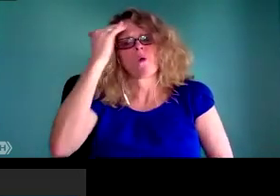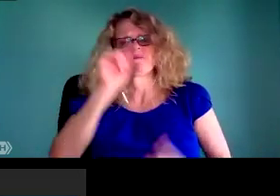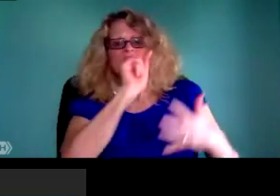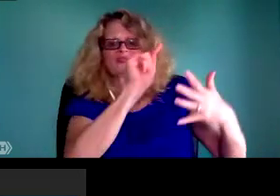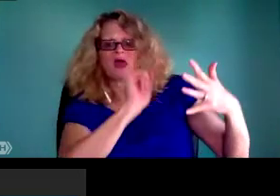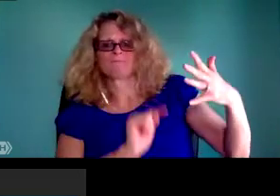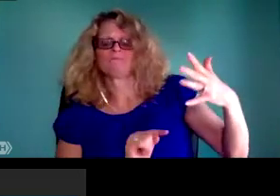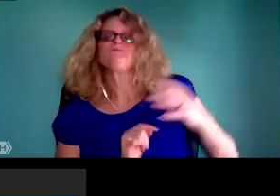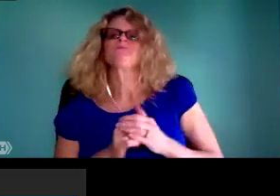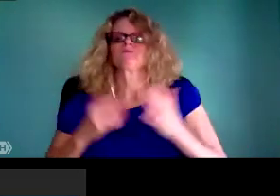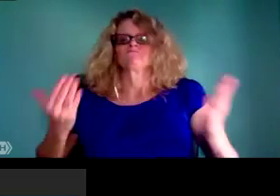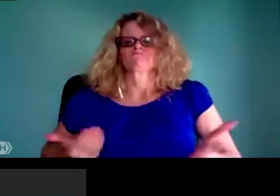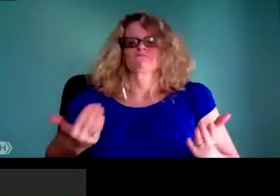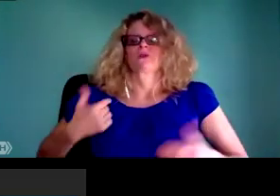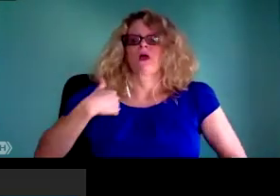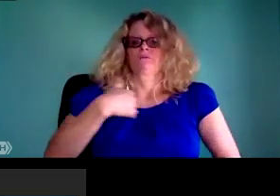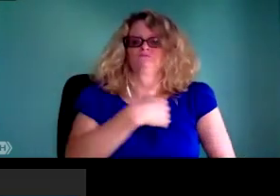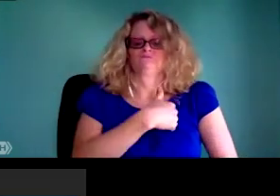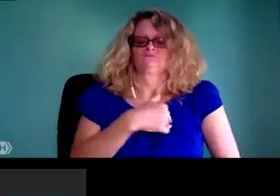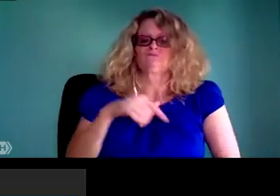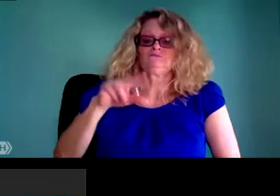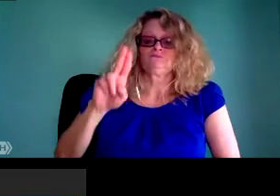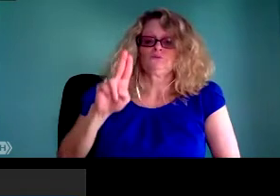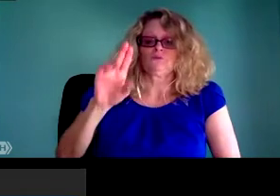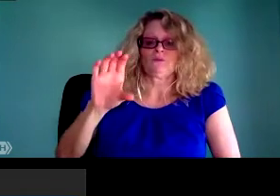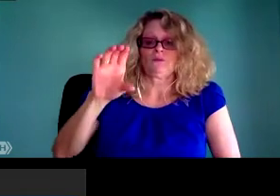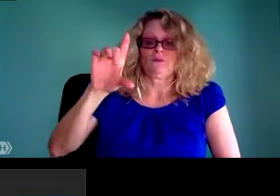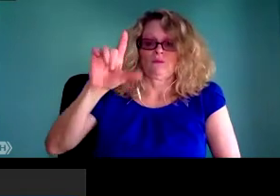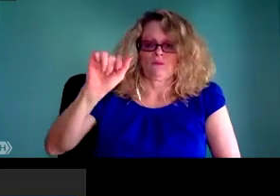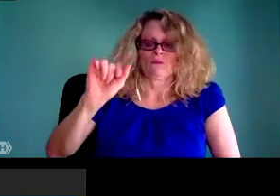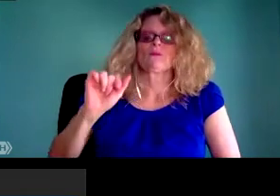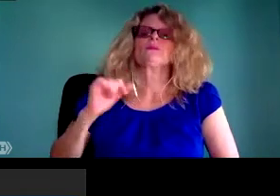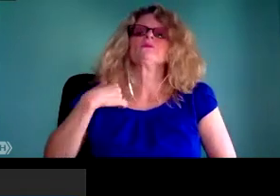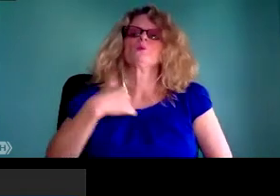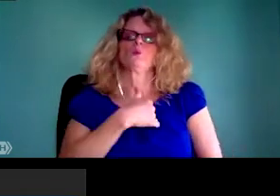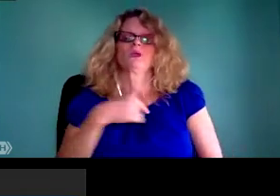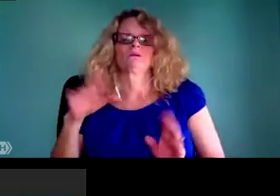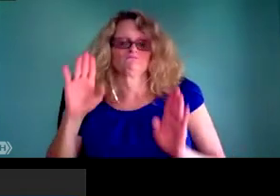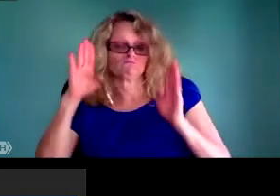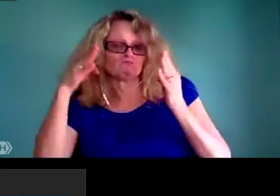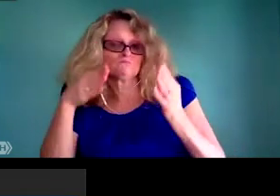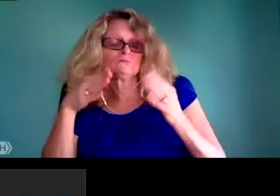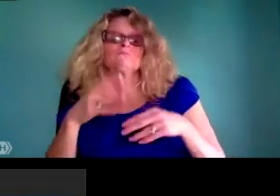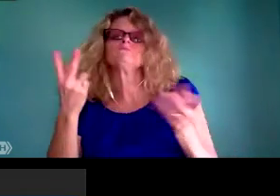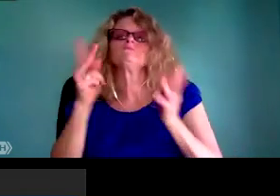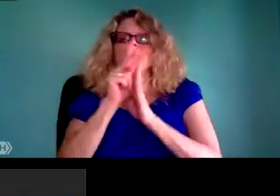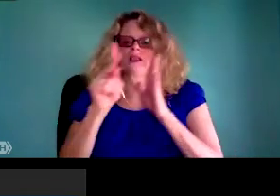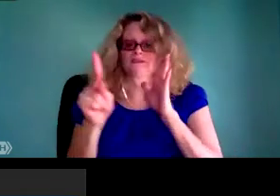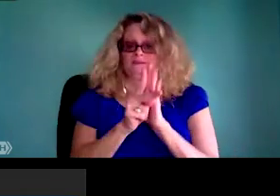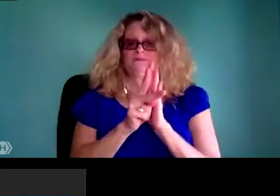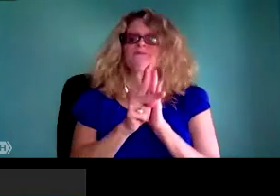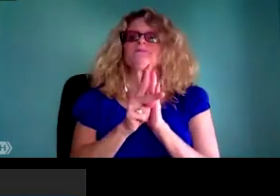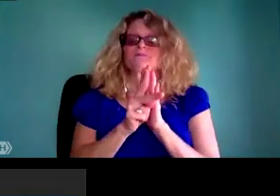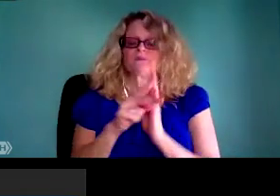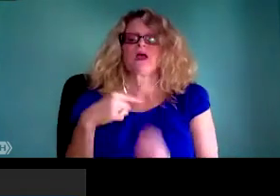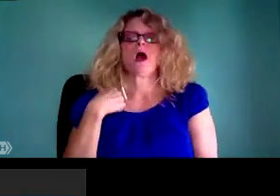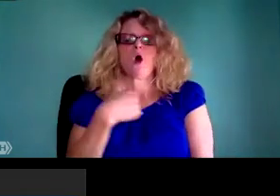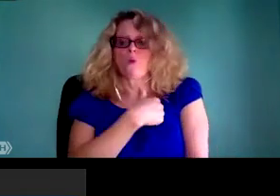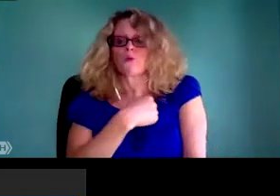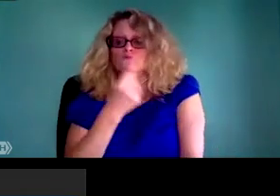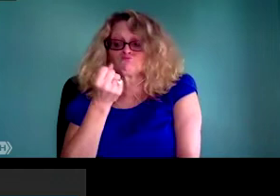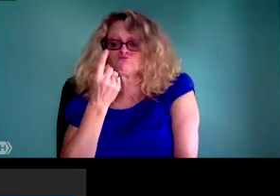and more deeply invest in public institutions and public agencies and public efforts. Of course, we think of this as being research